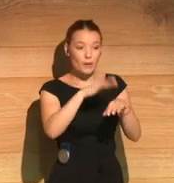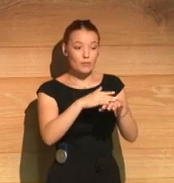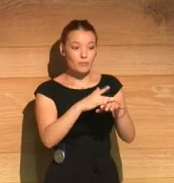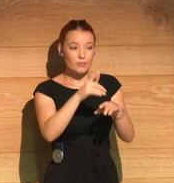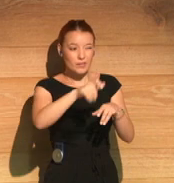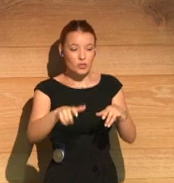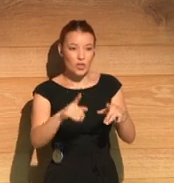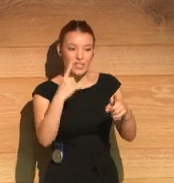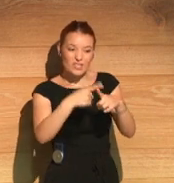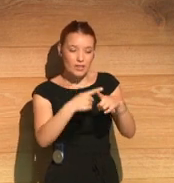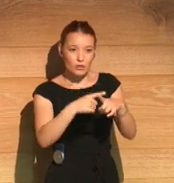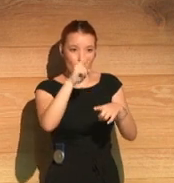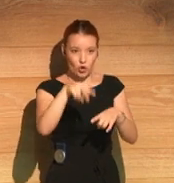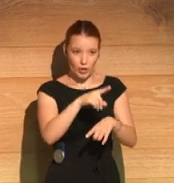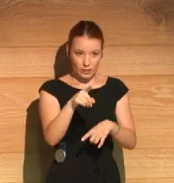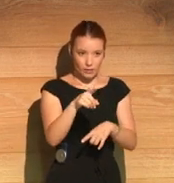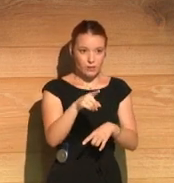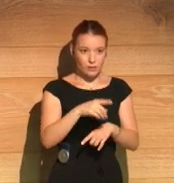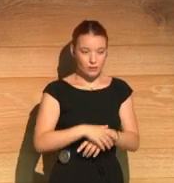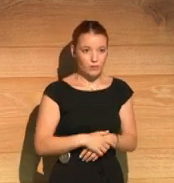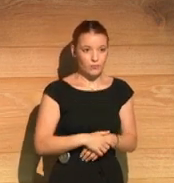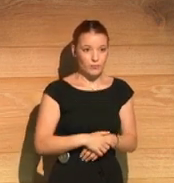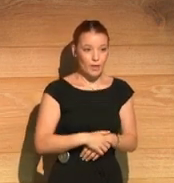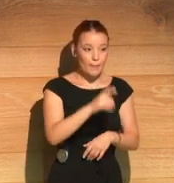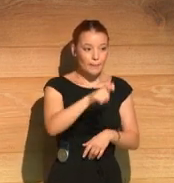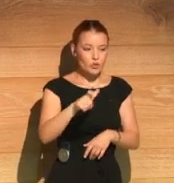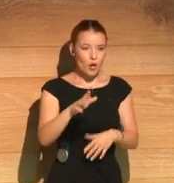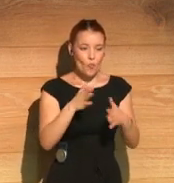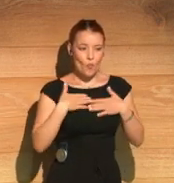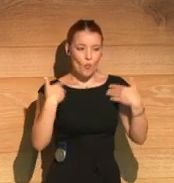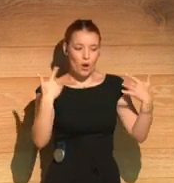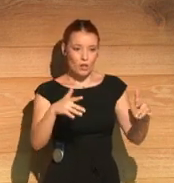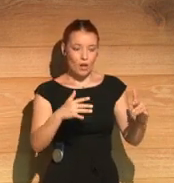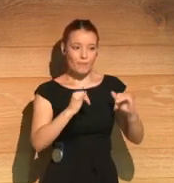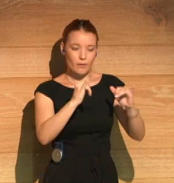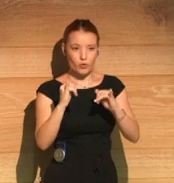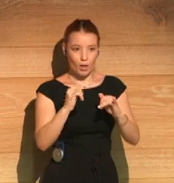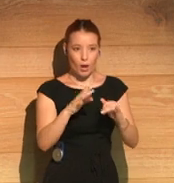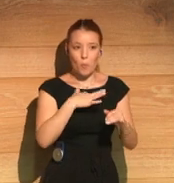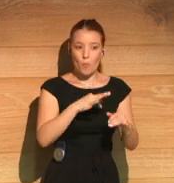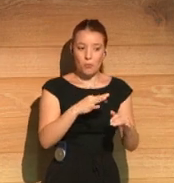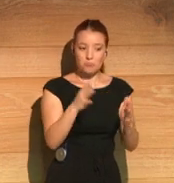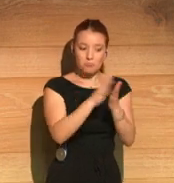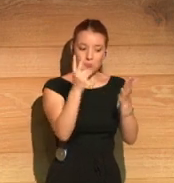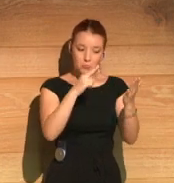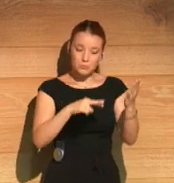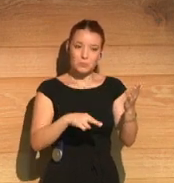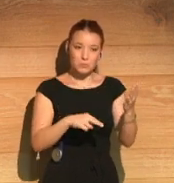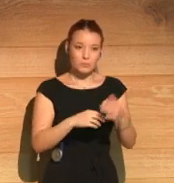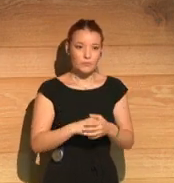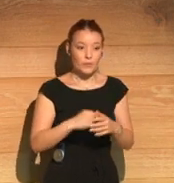be able to enjoy it. It's it's yeah, it's it's as I say, other than Star Pyjamas, it's it's my most popular book.